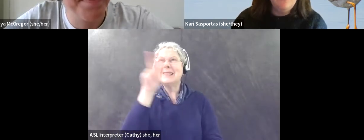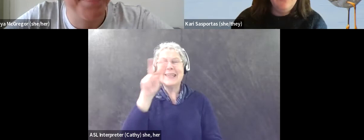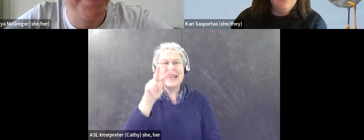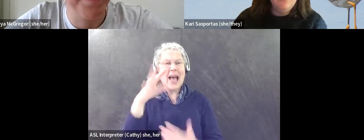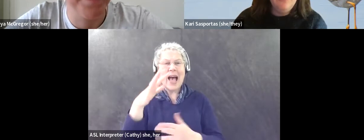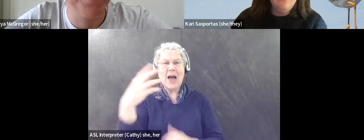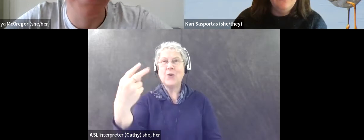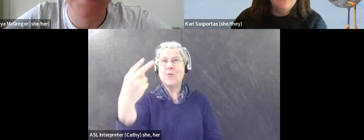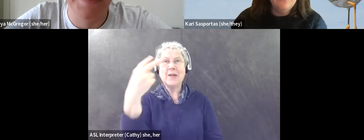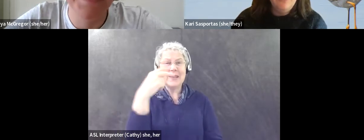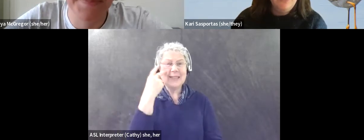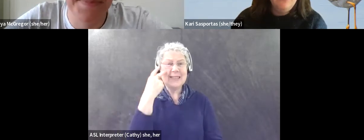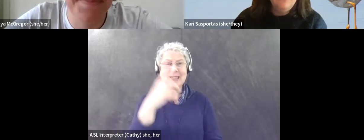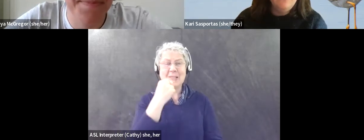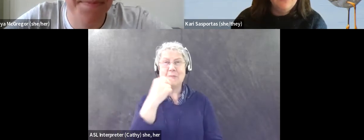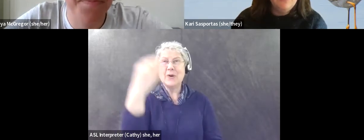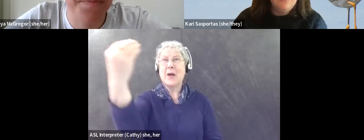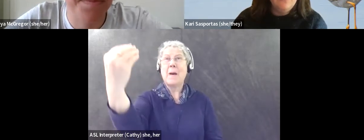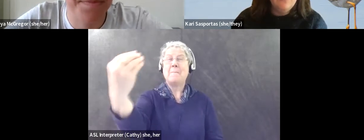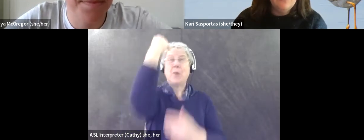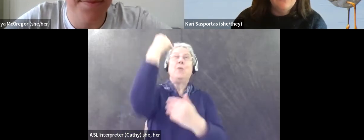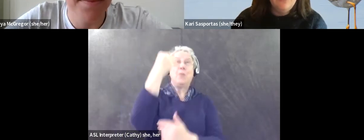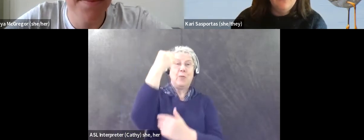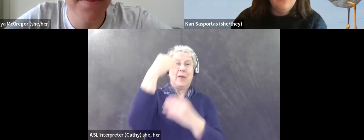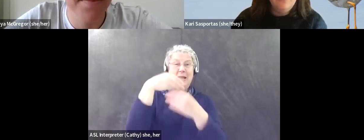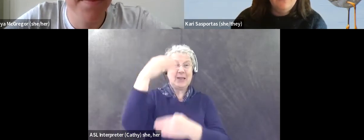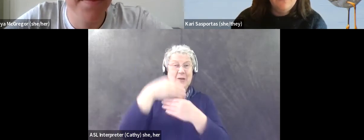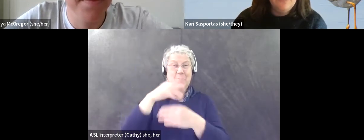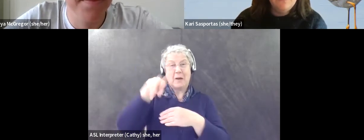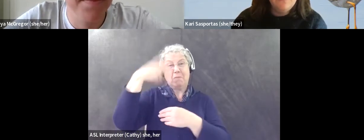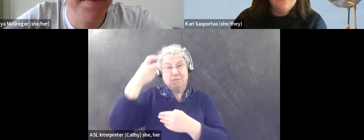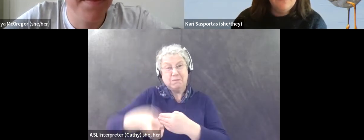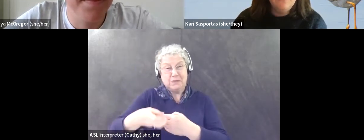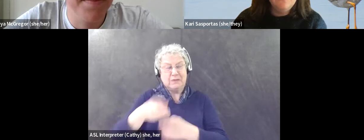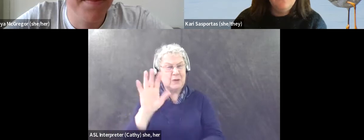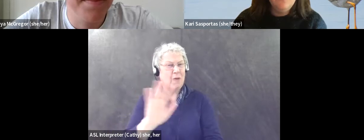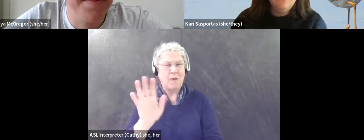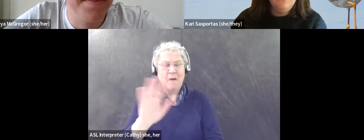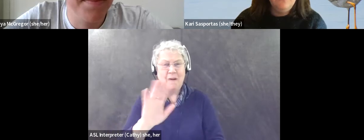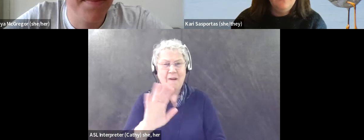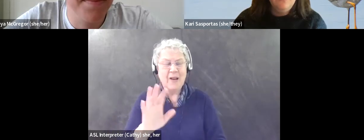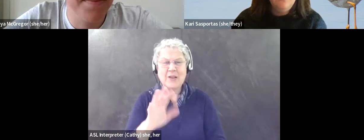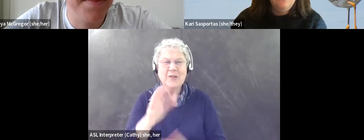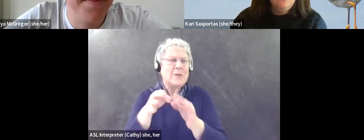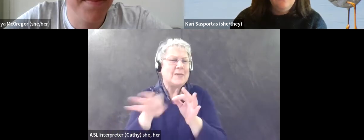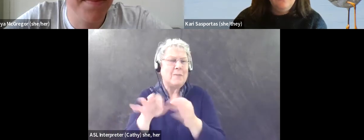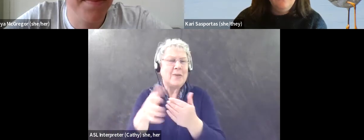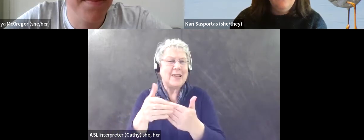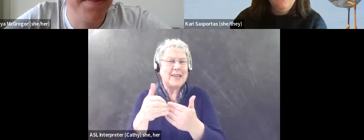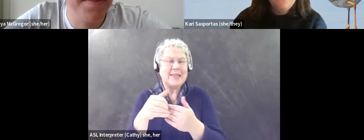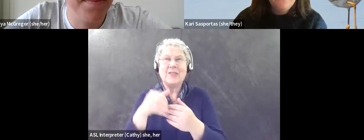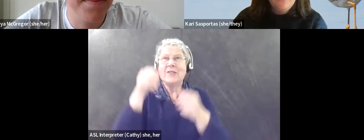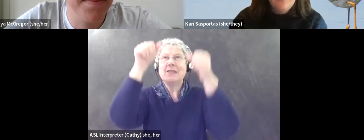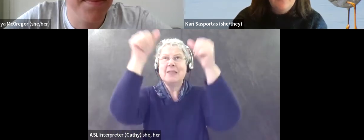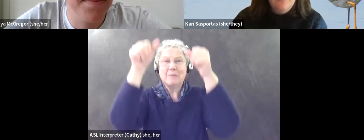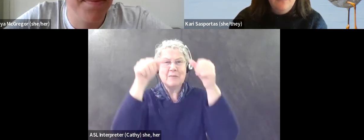is a robin hitting a window or any other fledgling or bird hitting a window. And so that's, that's something that's simple to do. Um,